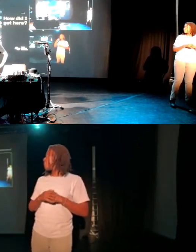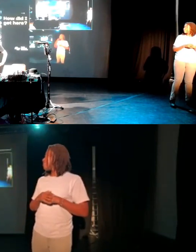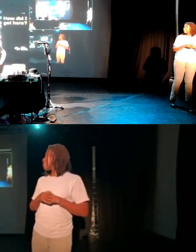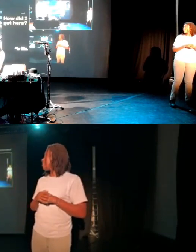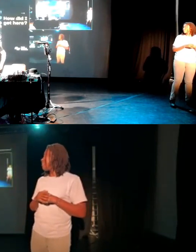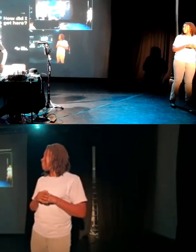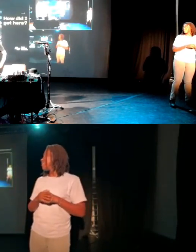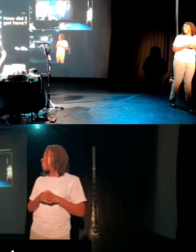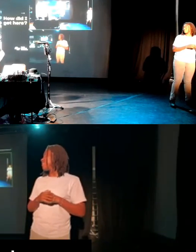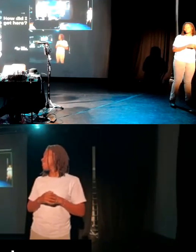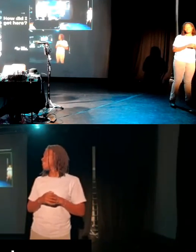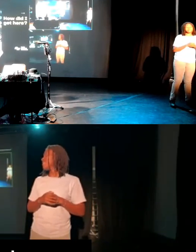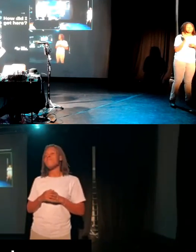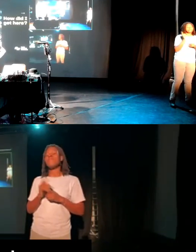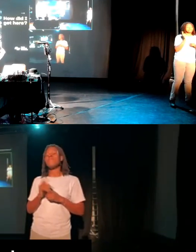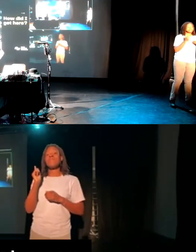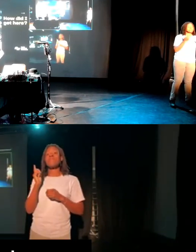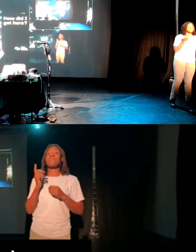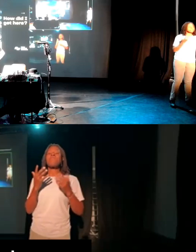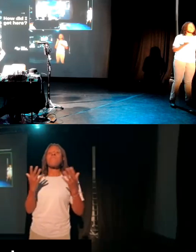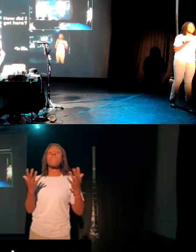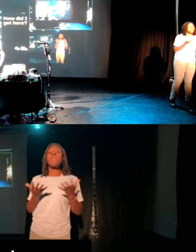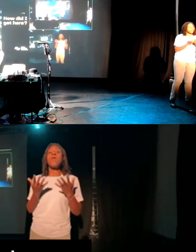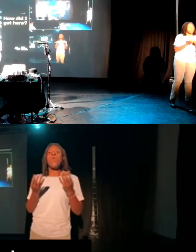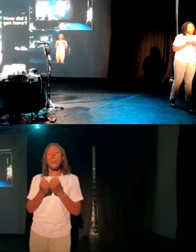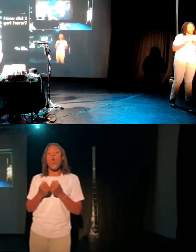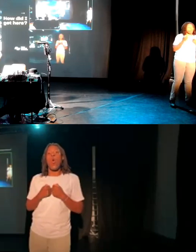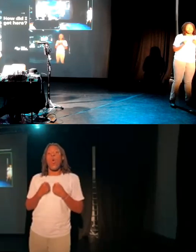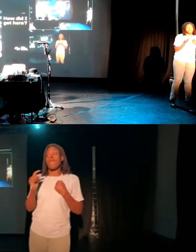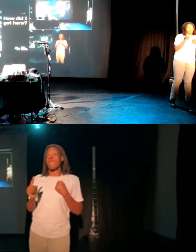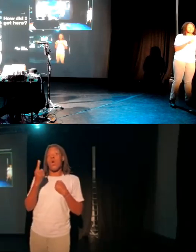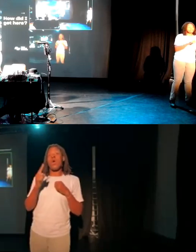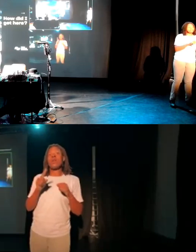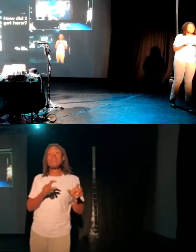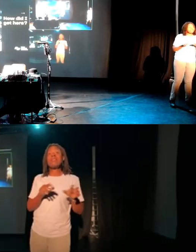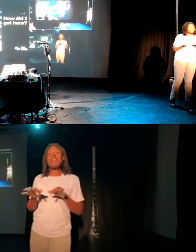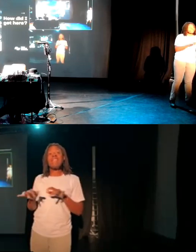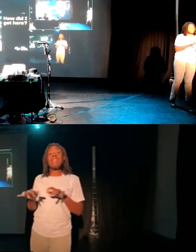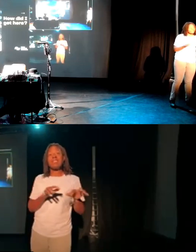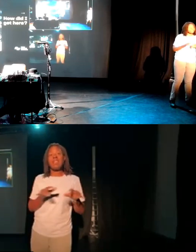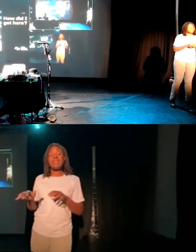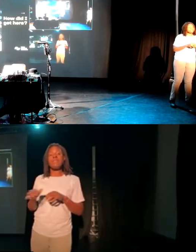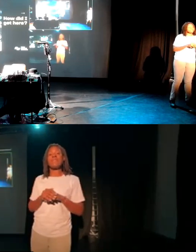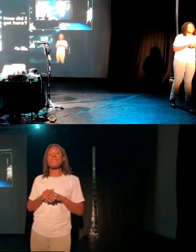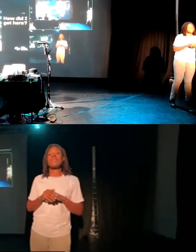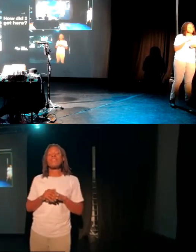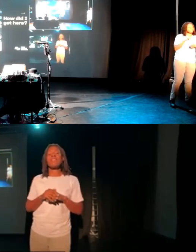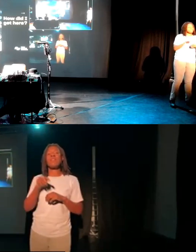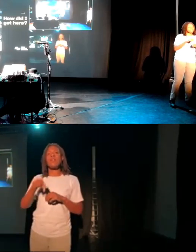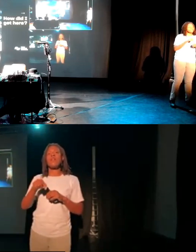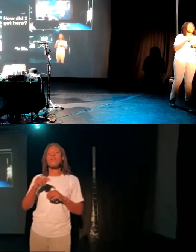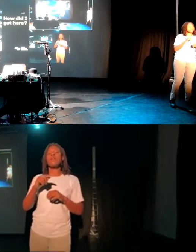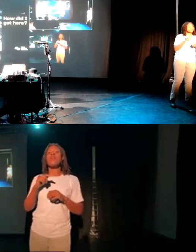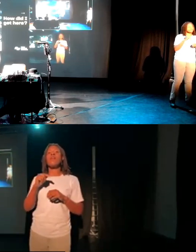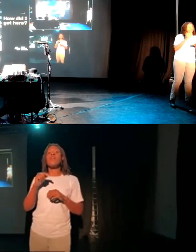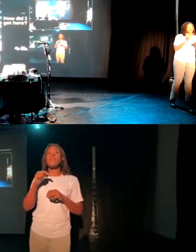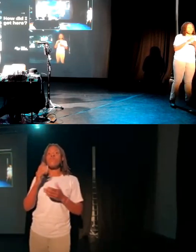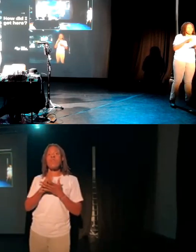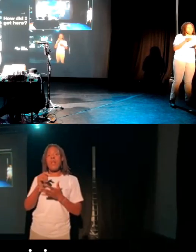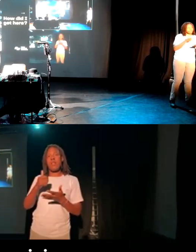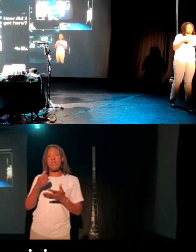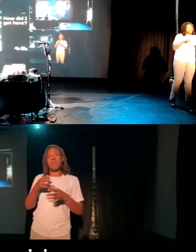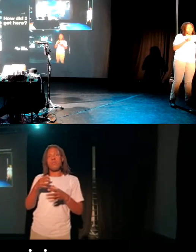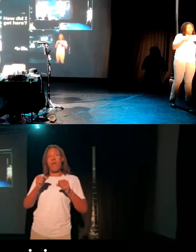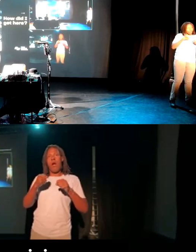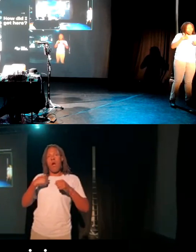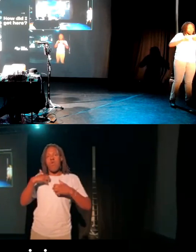ever see. Me playing around with one of my first ever synthesizers, the Sequential Circuits Pro 1, which was the gateway for me doing a whole bunch of other things. And